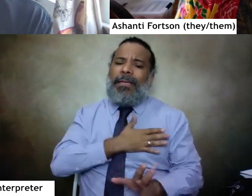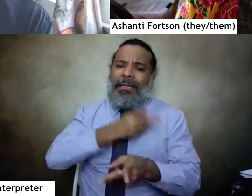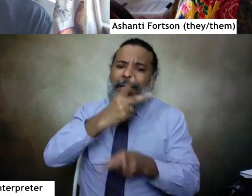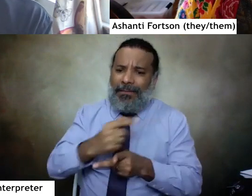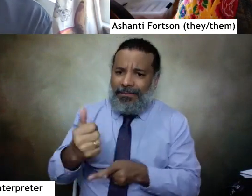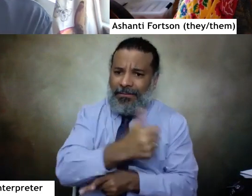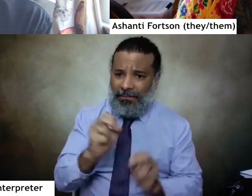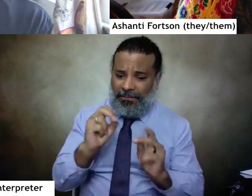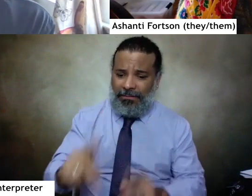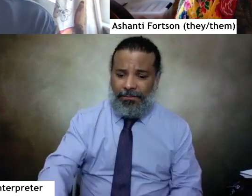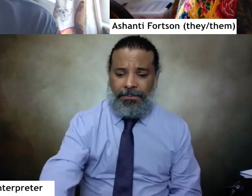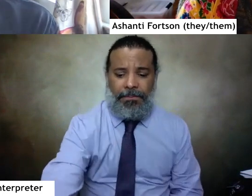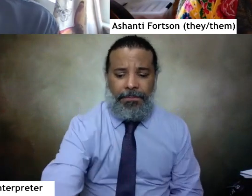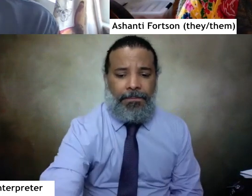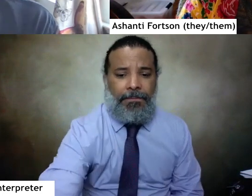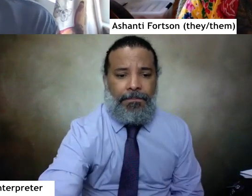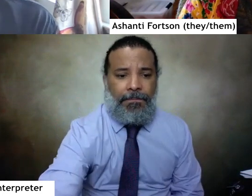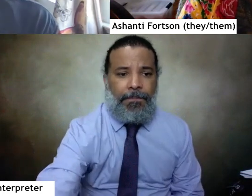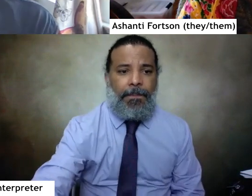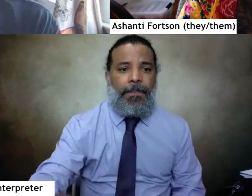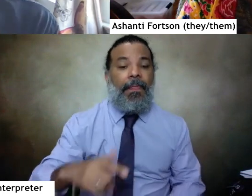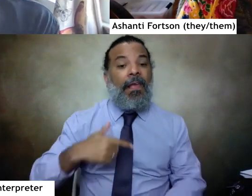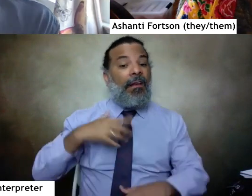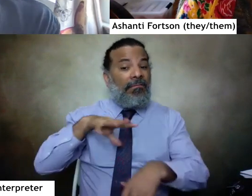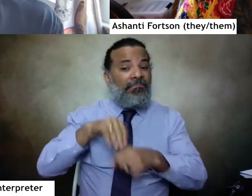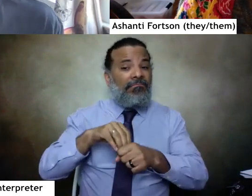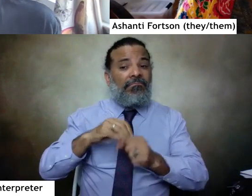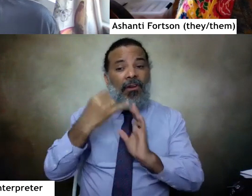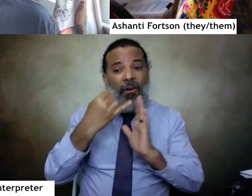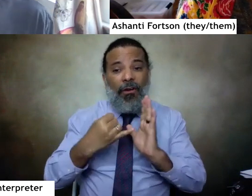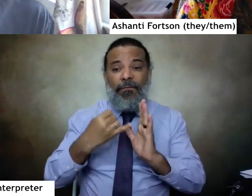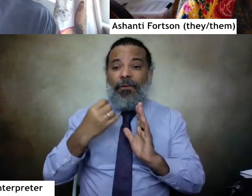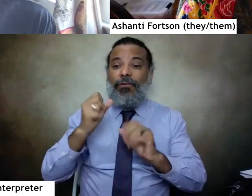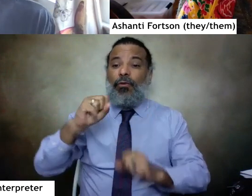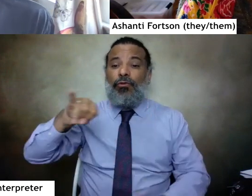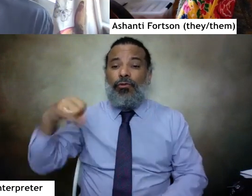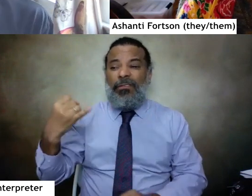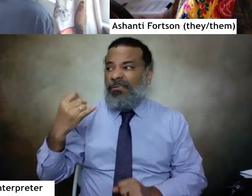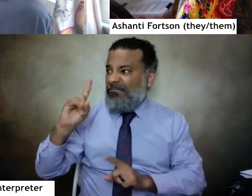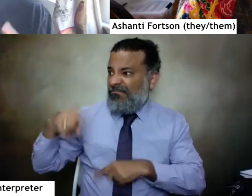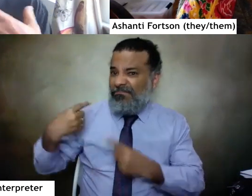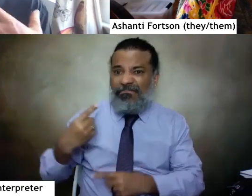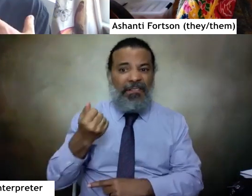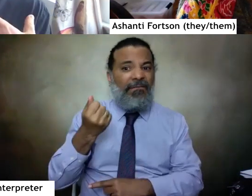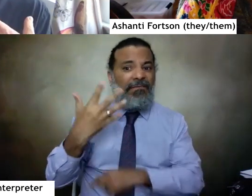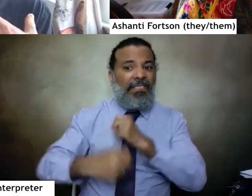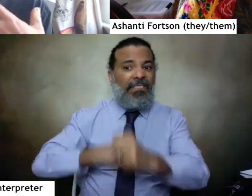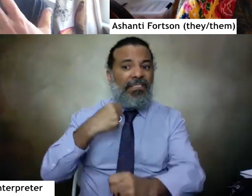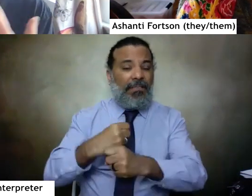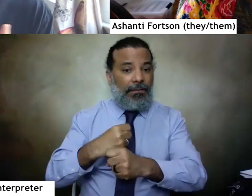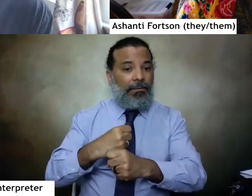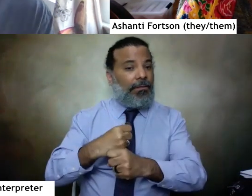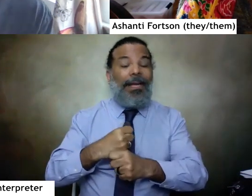Um, I've been making art with social justice movements for over 15 years. I come to this work